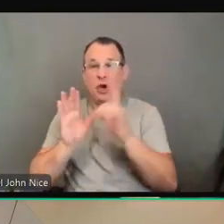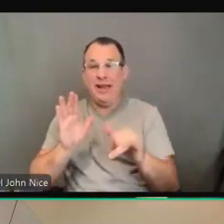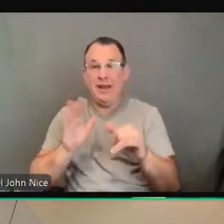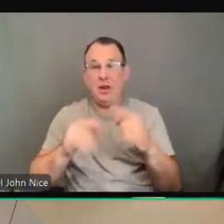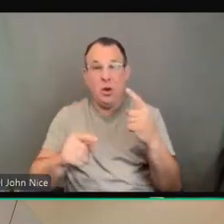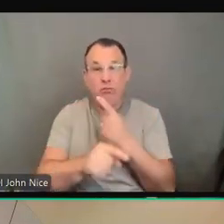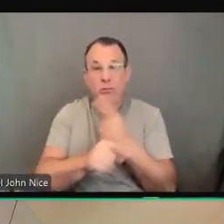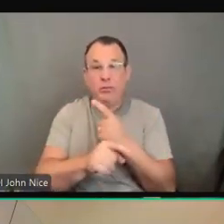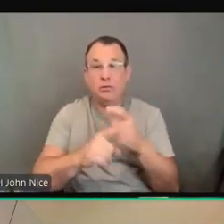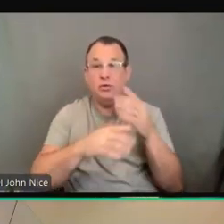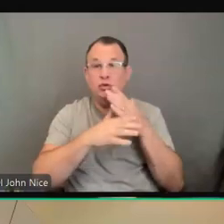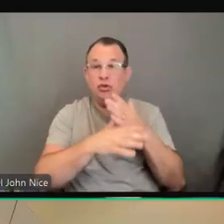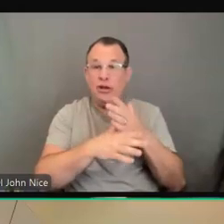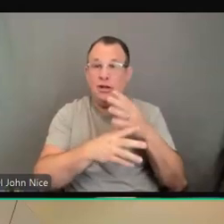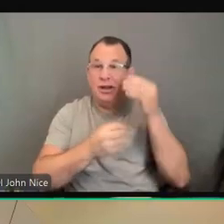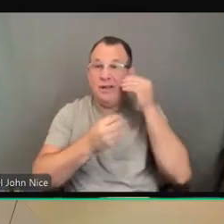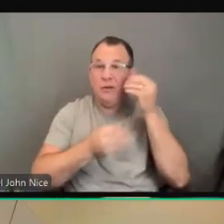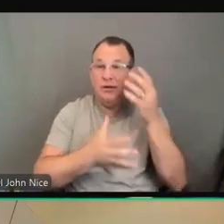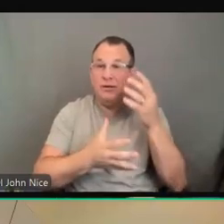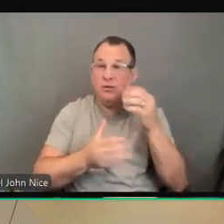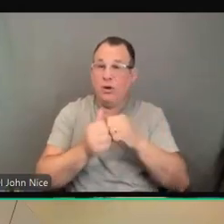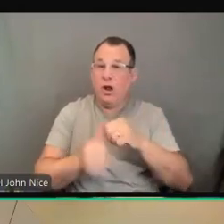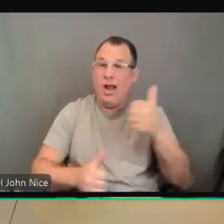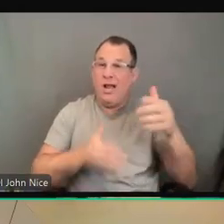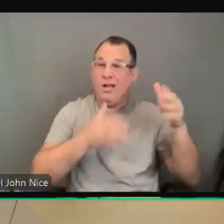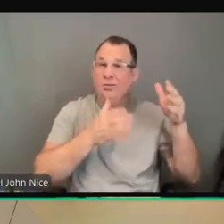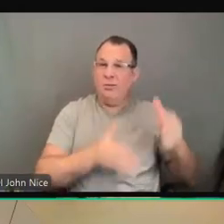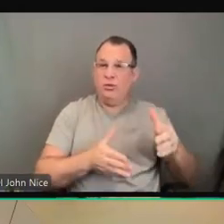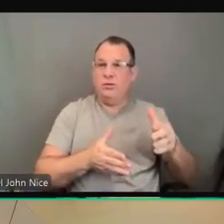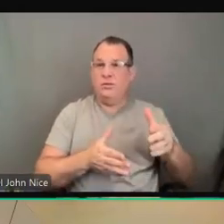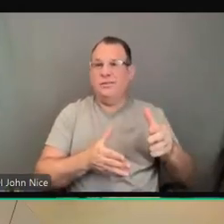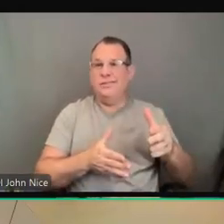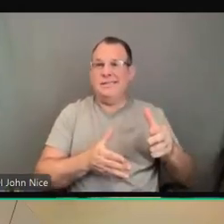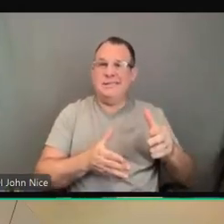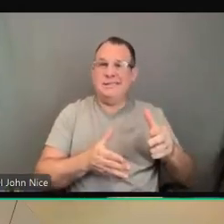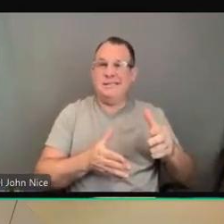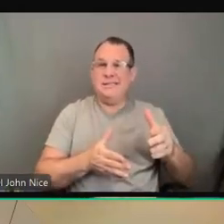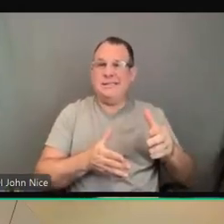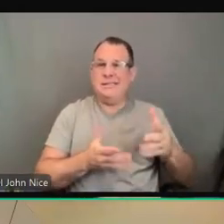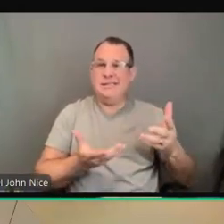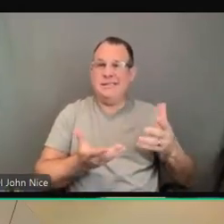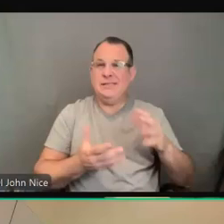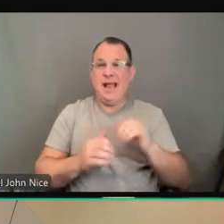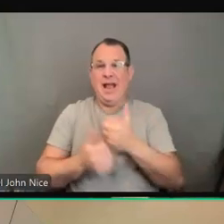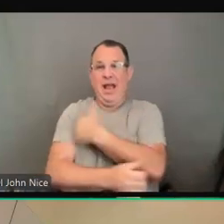information with another person. So that's kind of how hospitals approach these